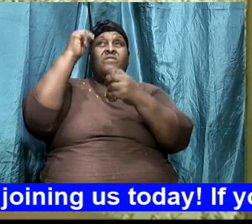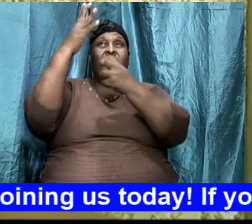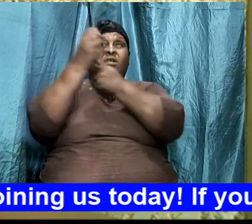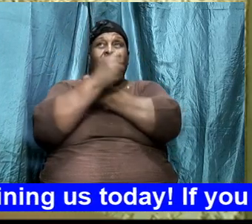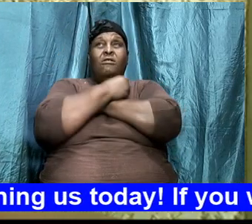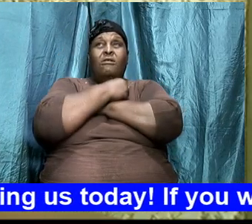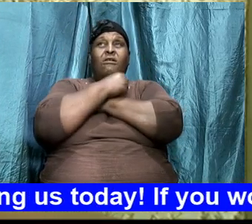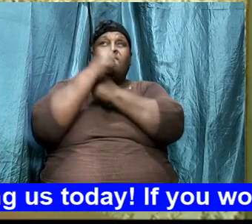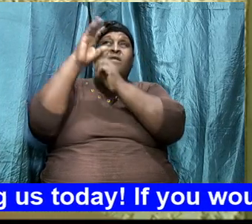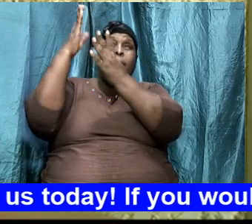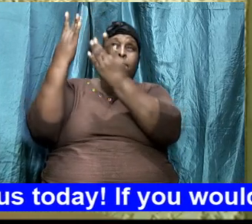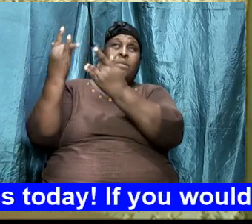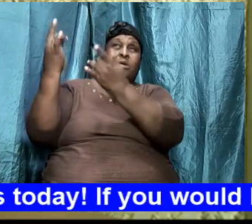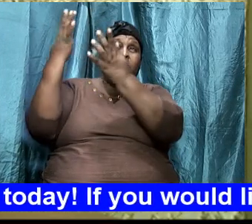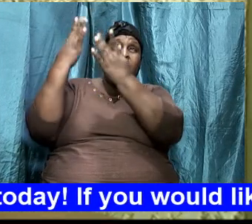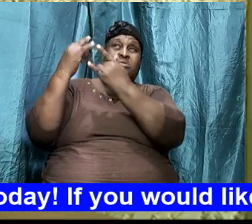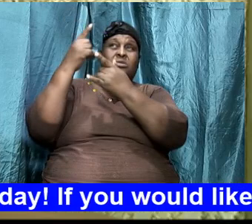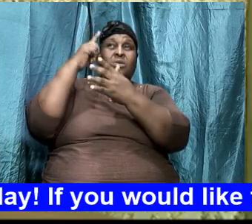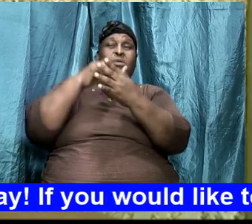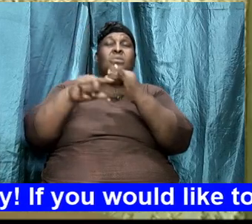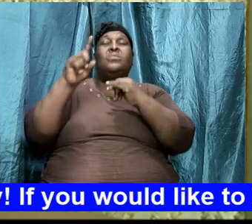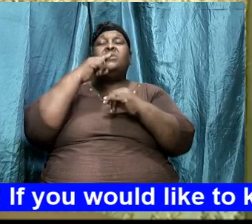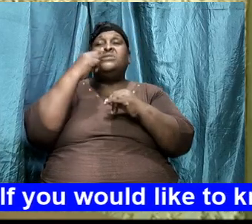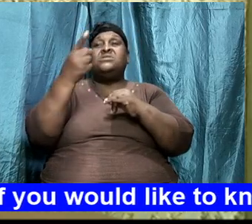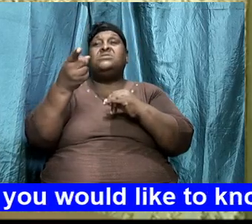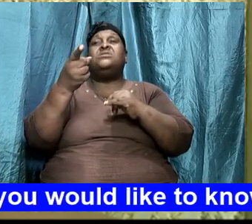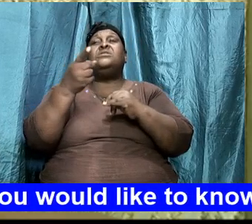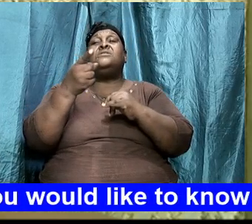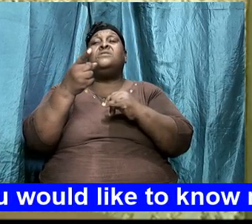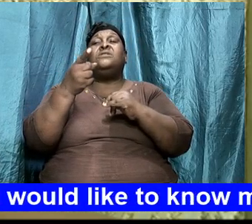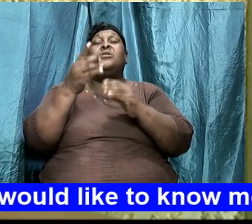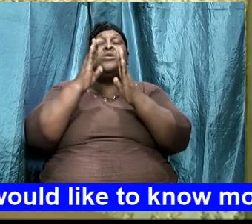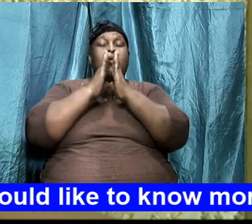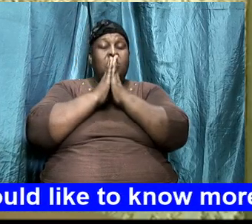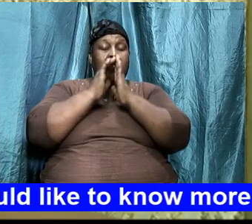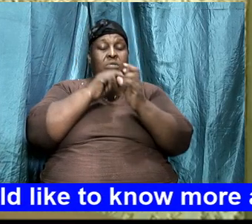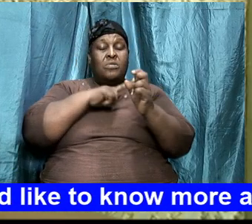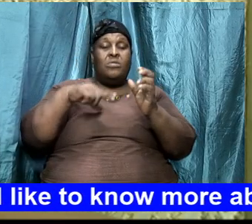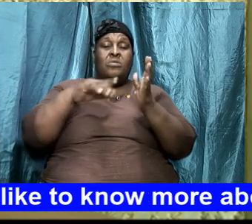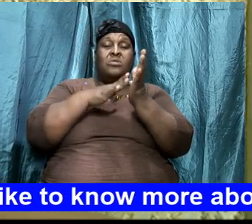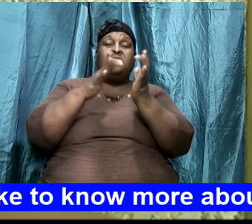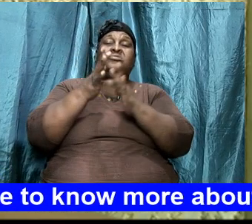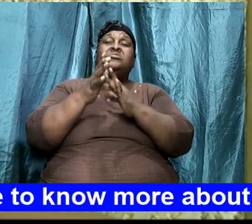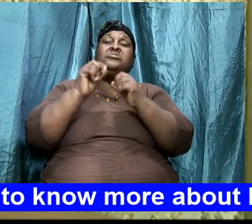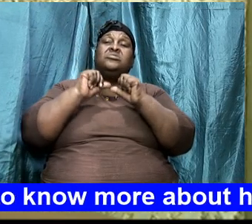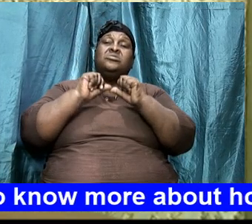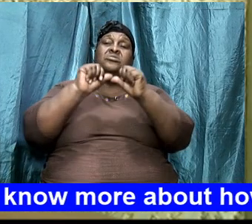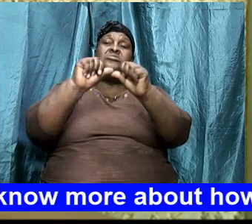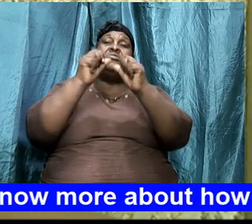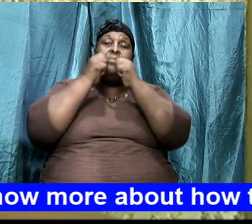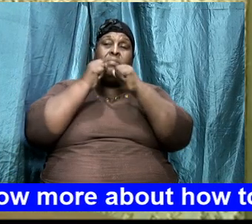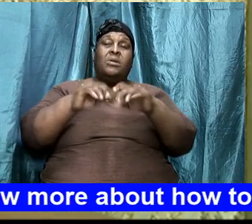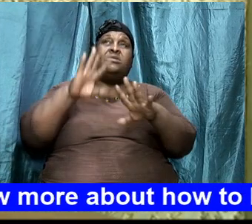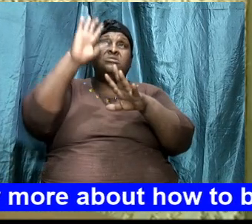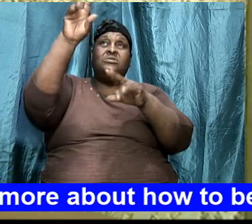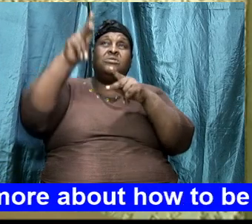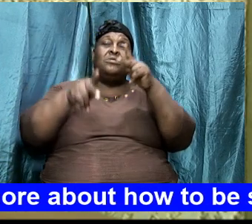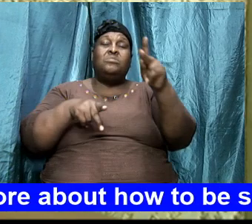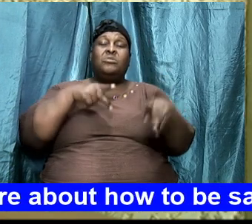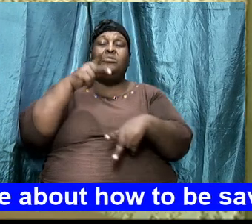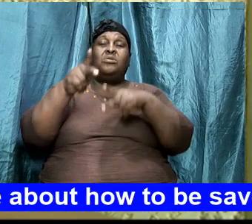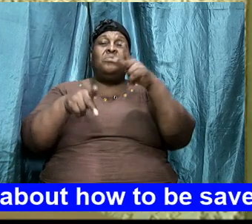we thank you for your mercies we thank you for what was said we pray Lord Jesus that you will continue to bless your people